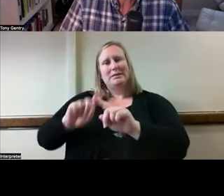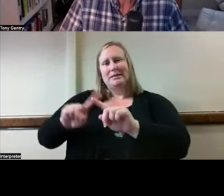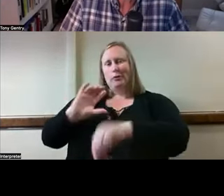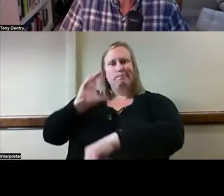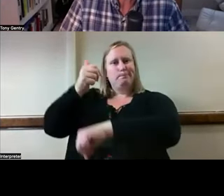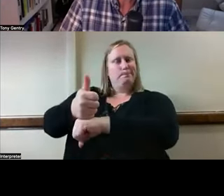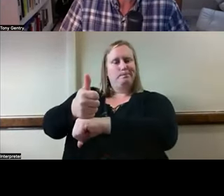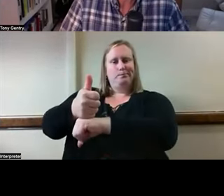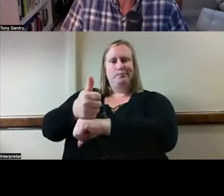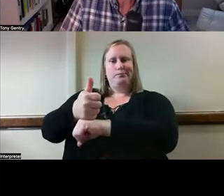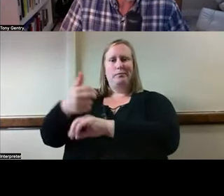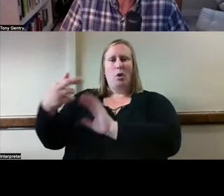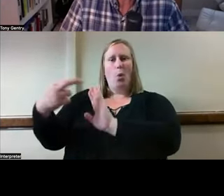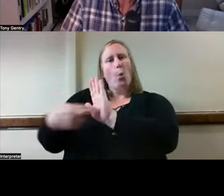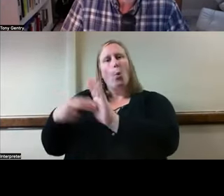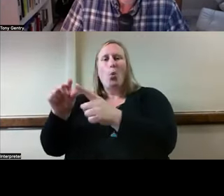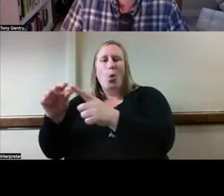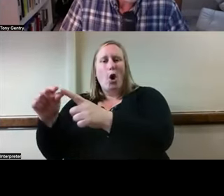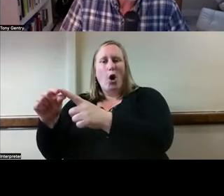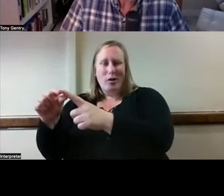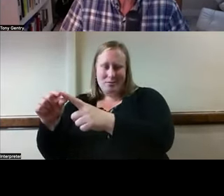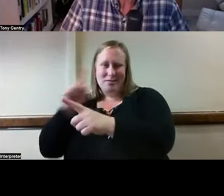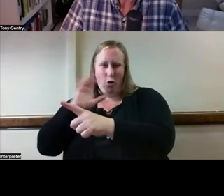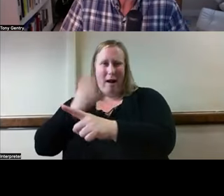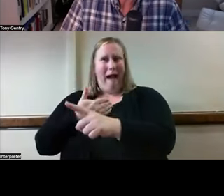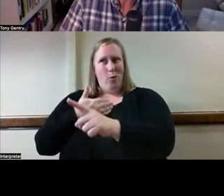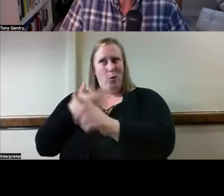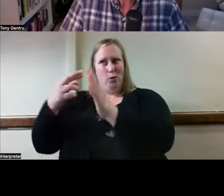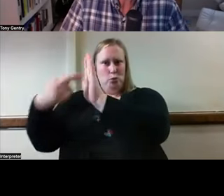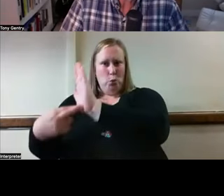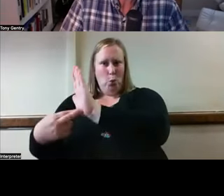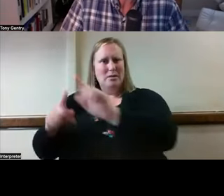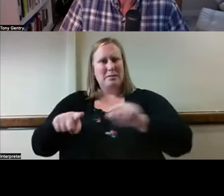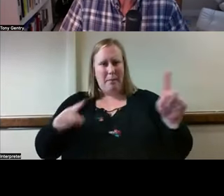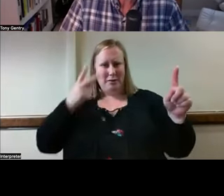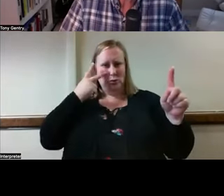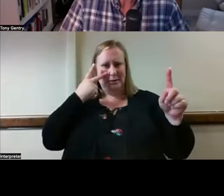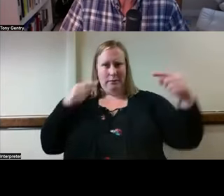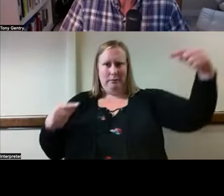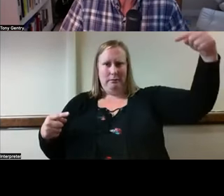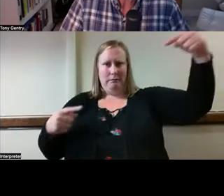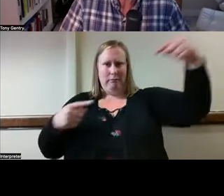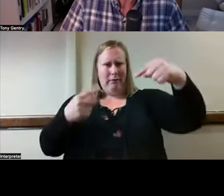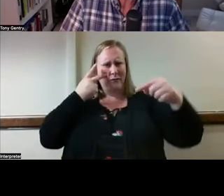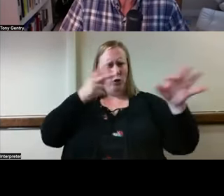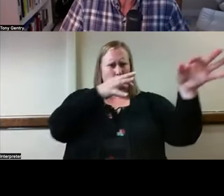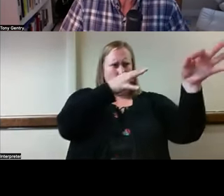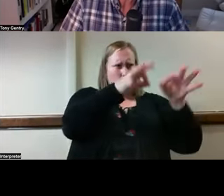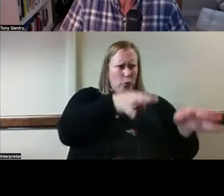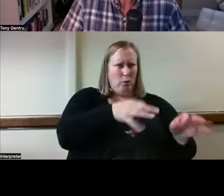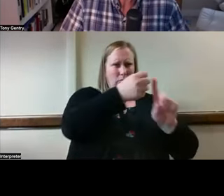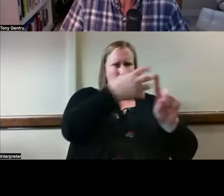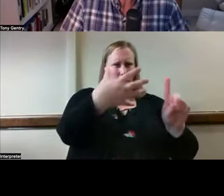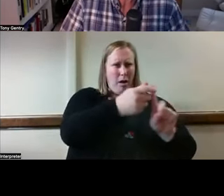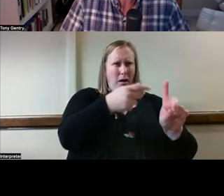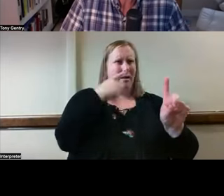words for our principles, but I've drawn arrows to show that if you were to read the definitions of each